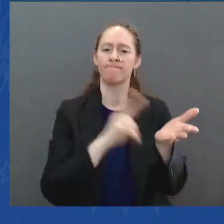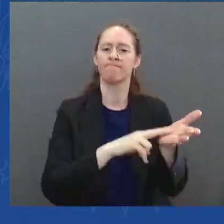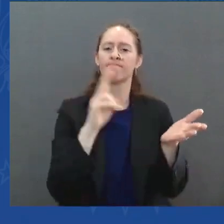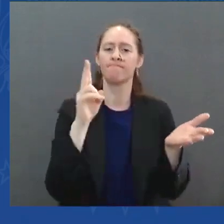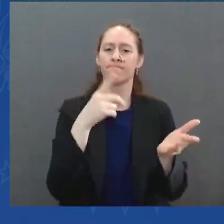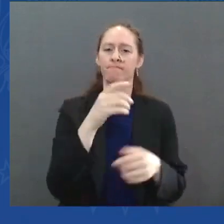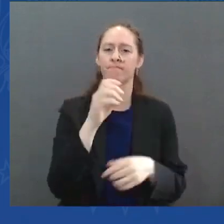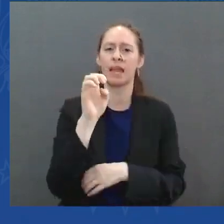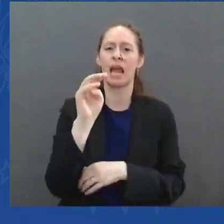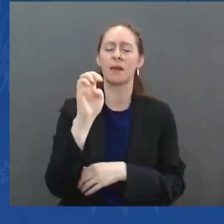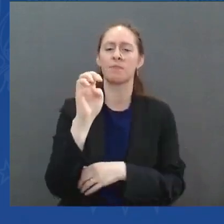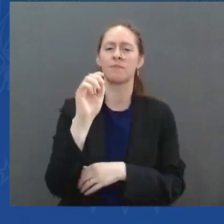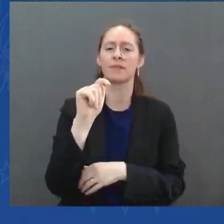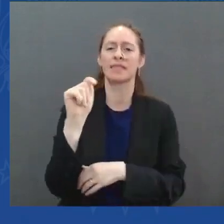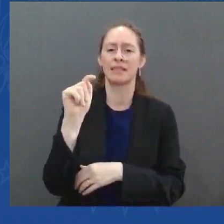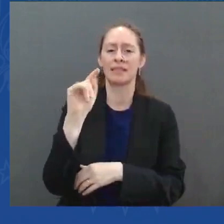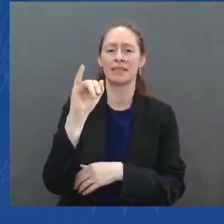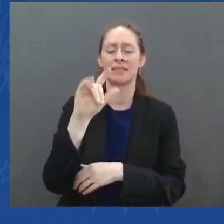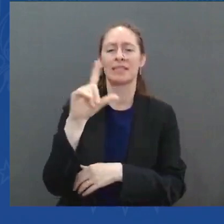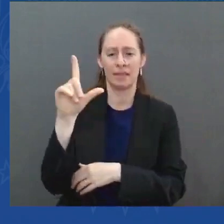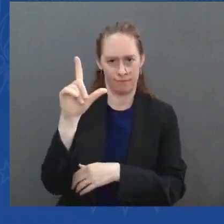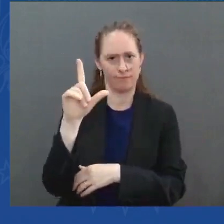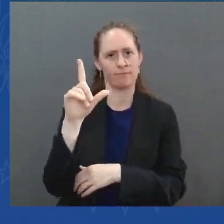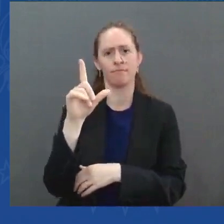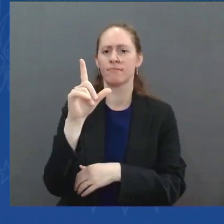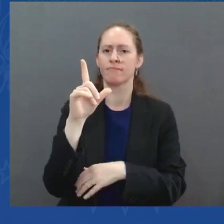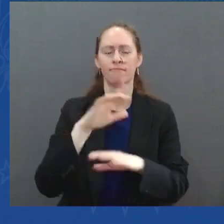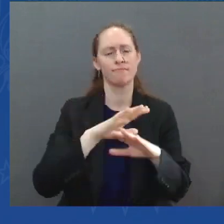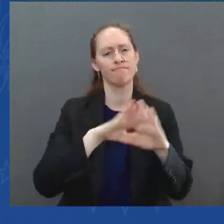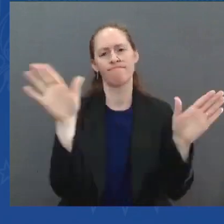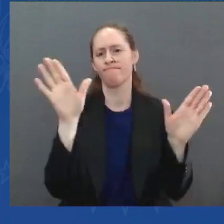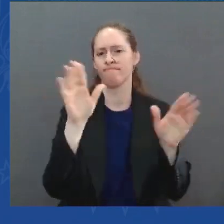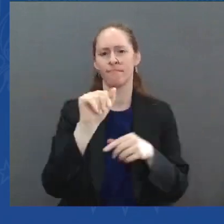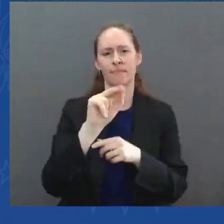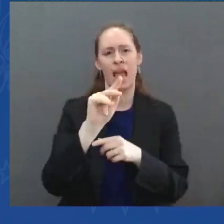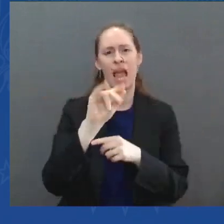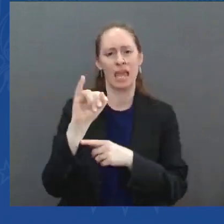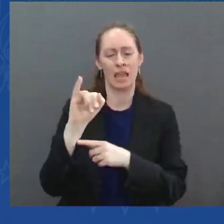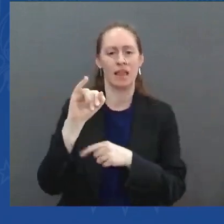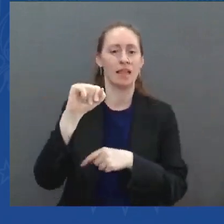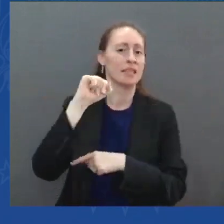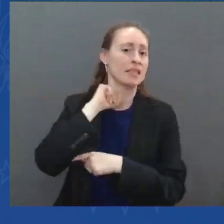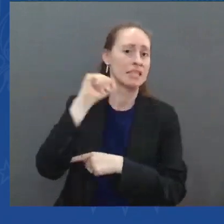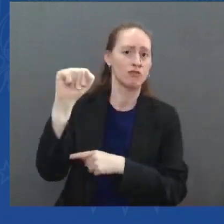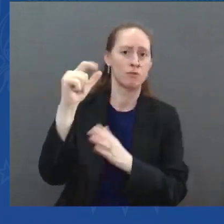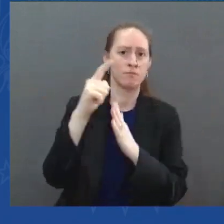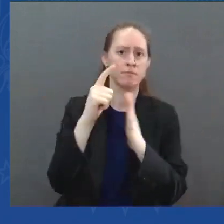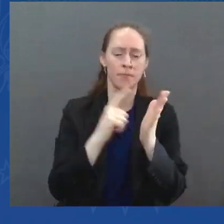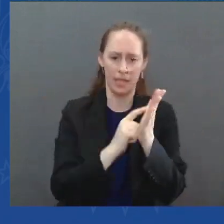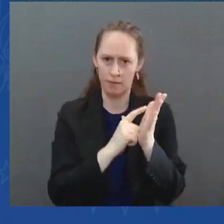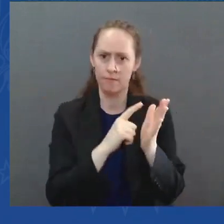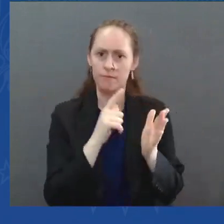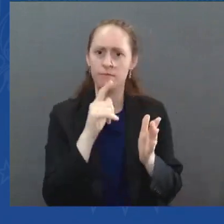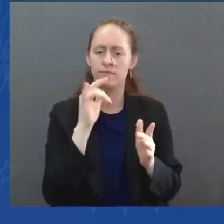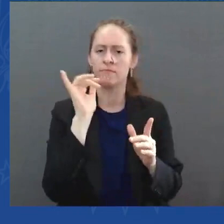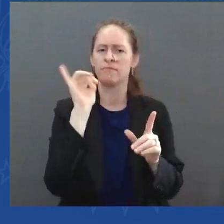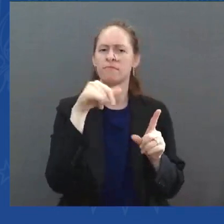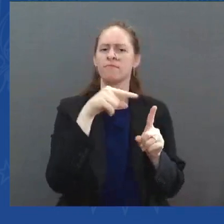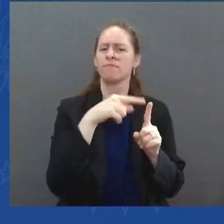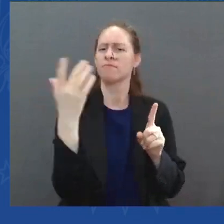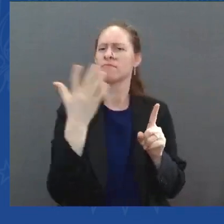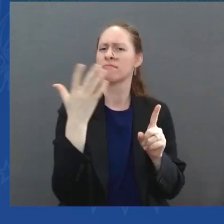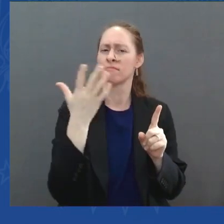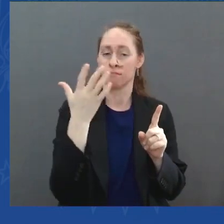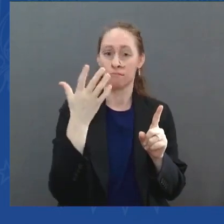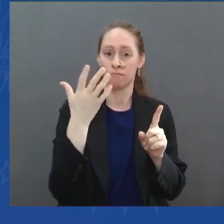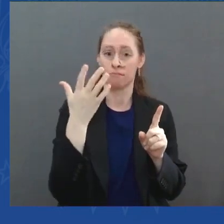hate crime for the first time in American history. I want to thank Vice President Harris, who